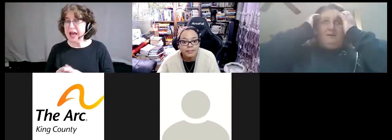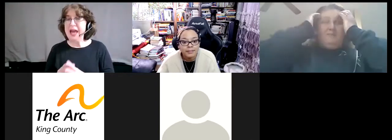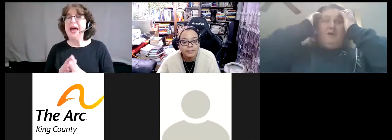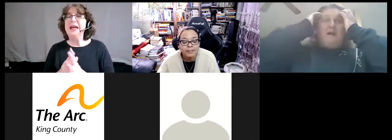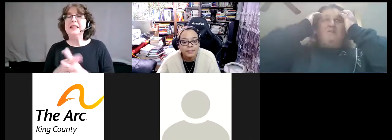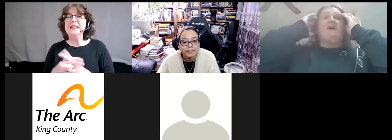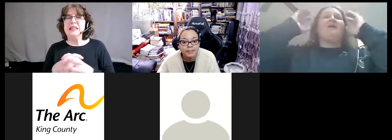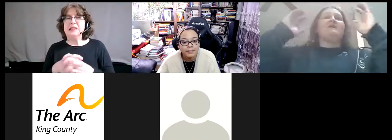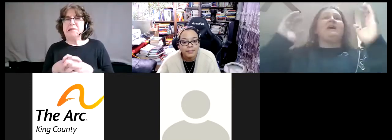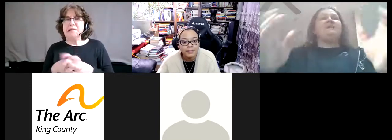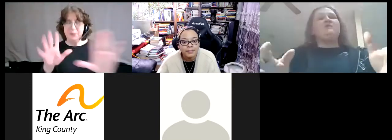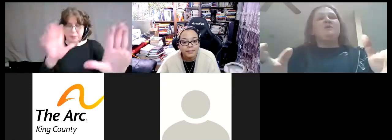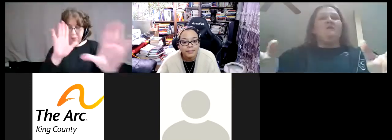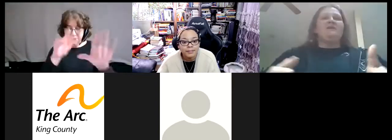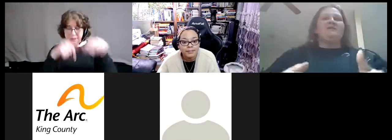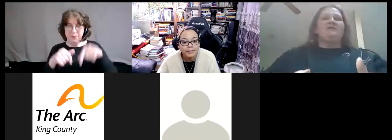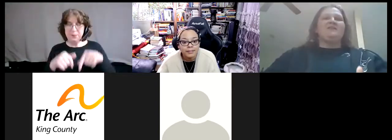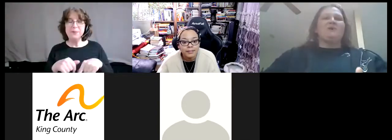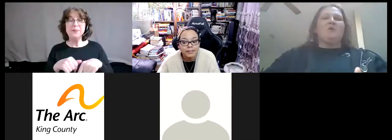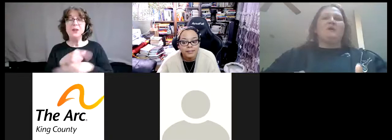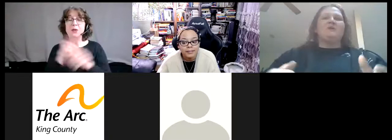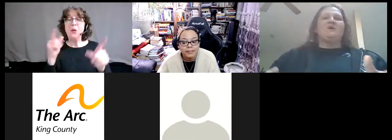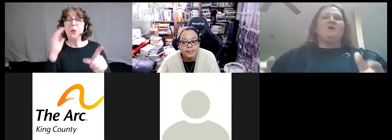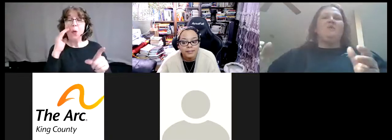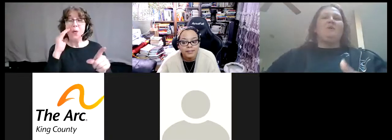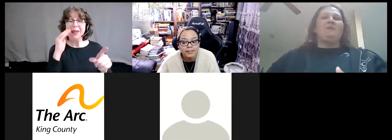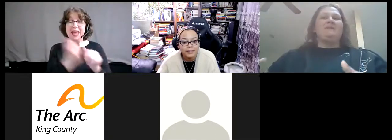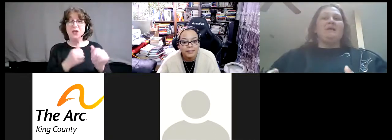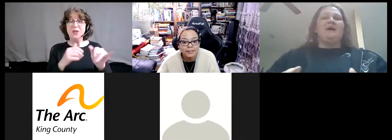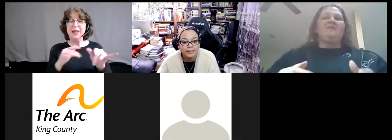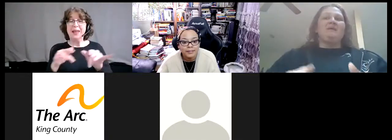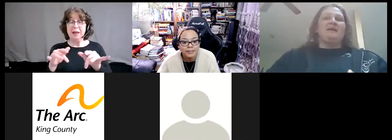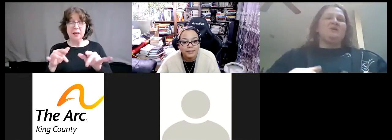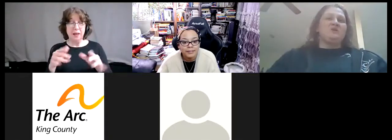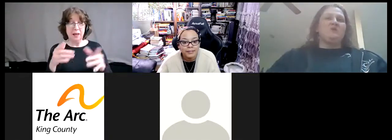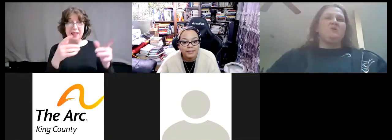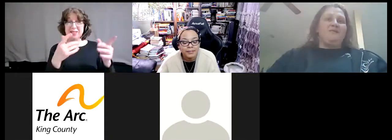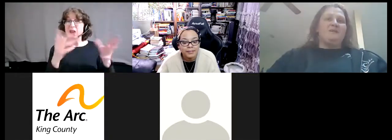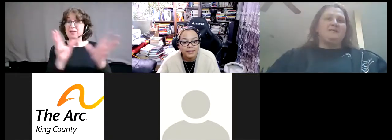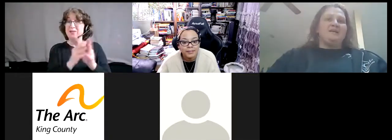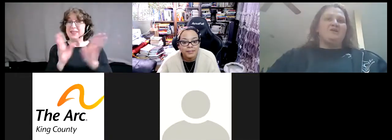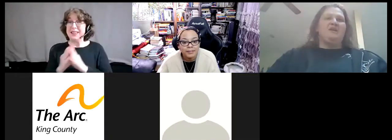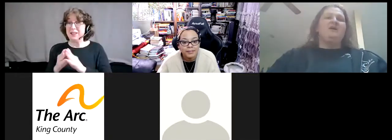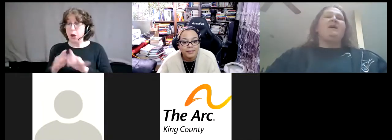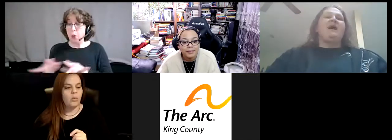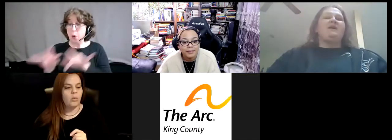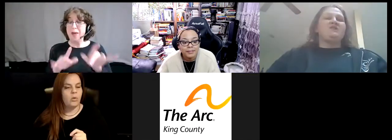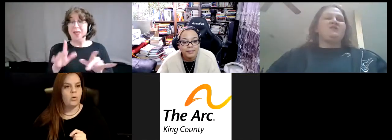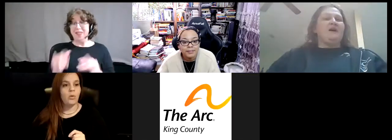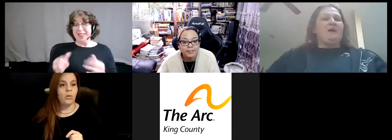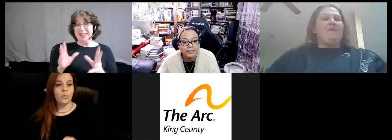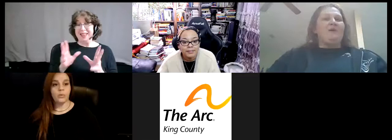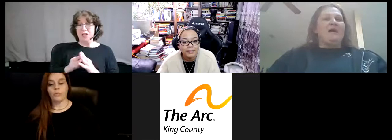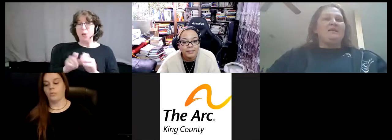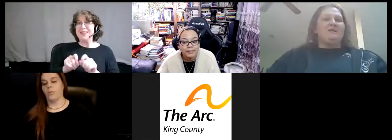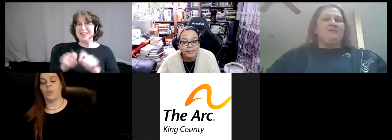let me go back. Sorry. Okay. As you know, these events are recorded, so we will be sending out the link to this session. And just